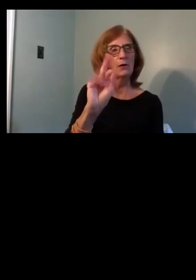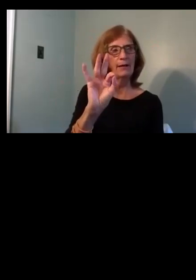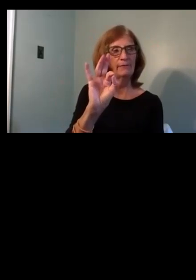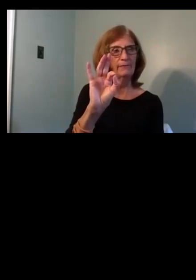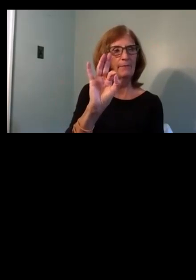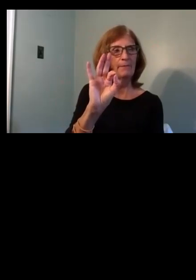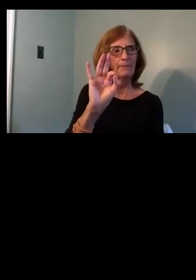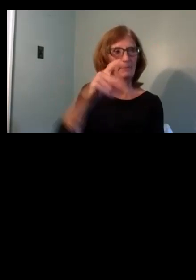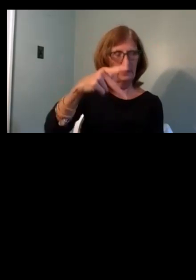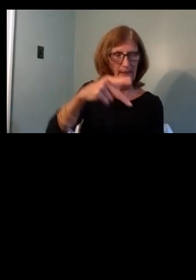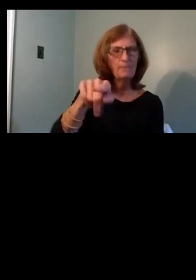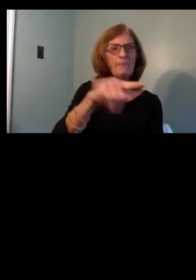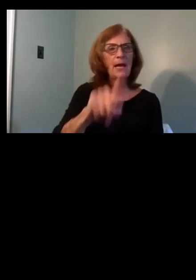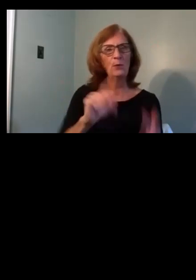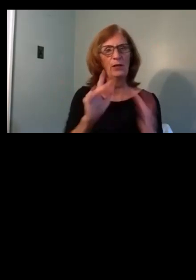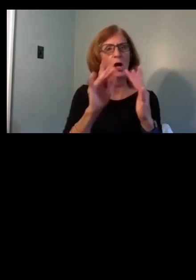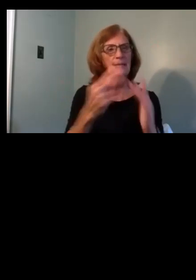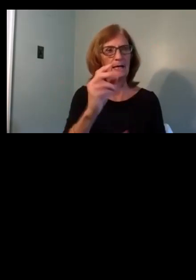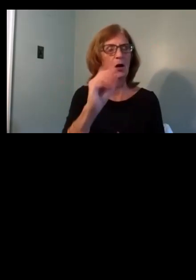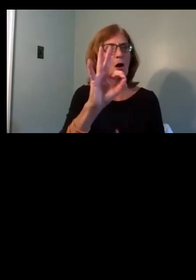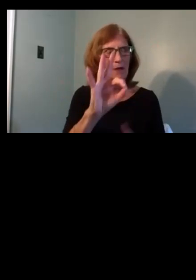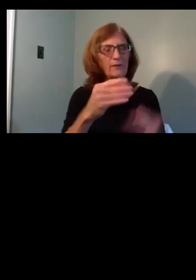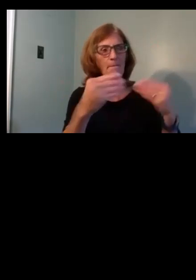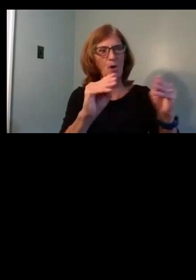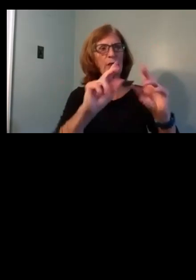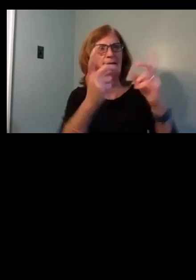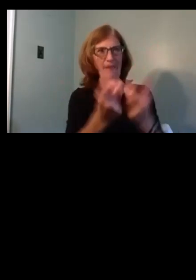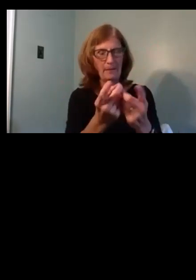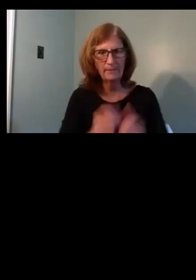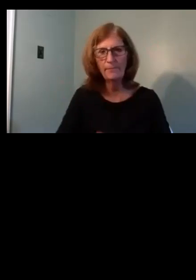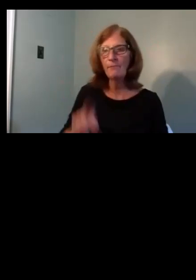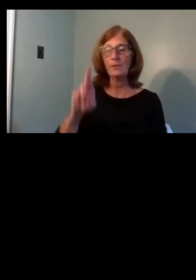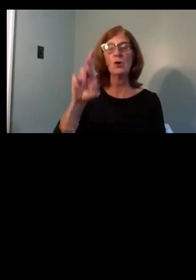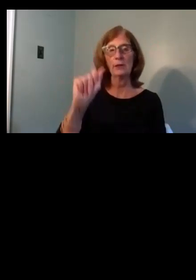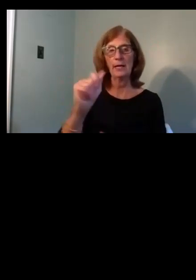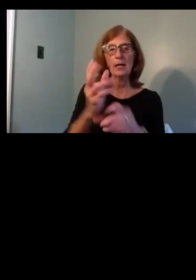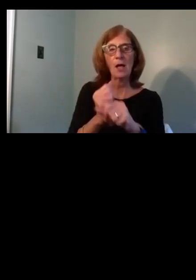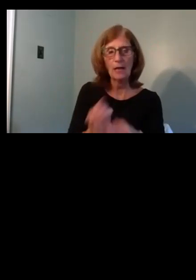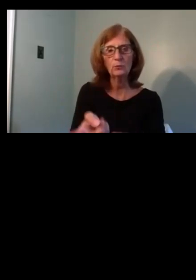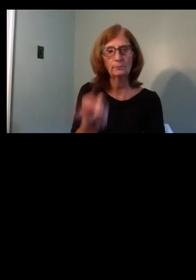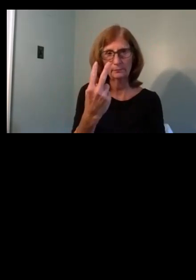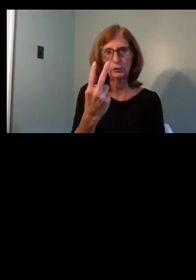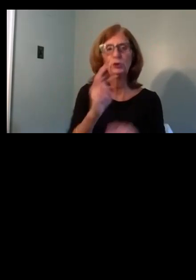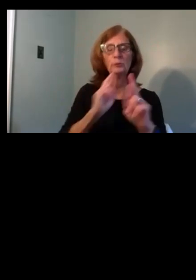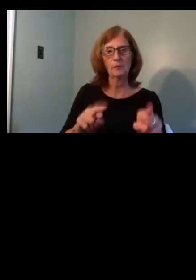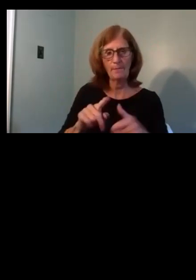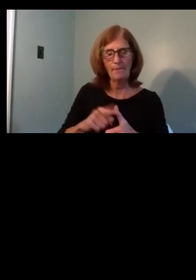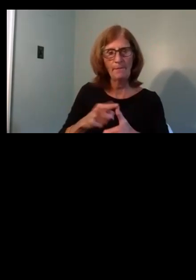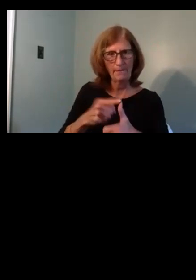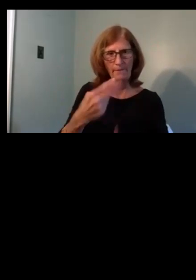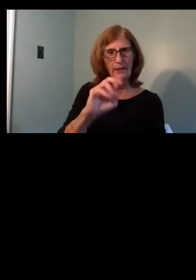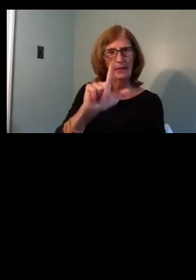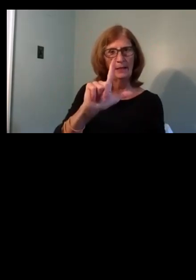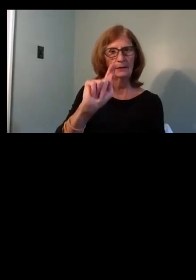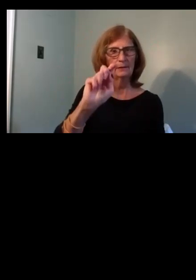of Hoff Community Outreach and Marketing Consultants. The URA received two responses to the RFP from Hilltop Alliance